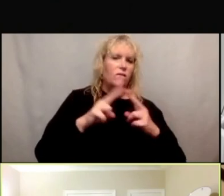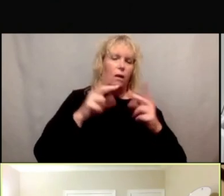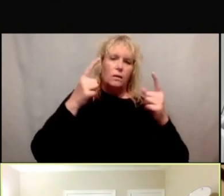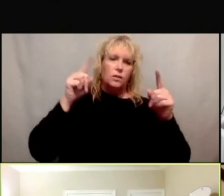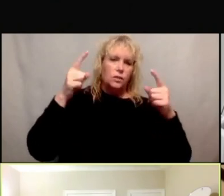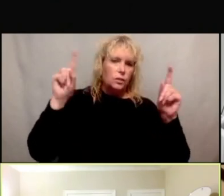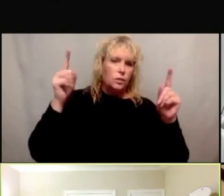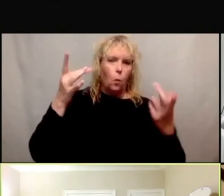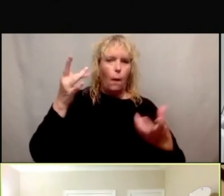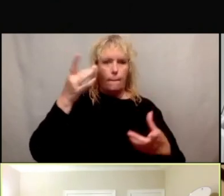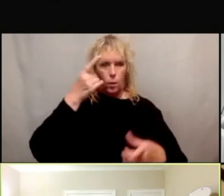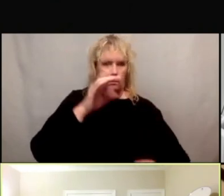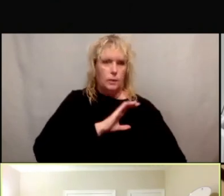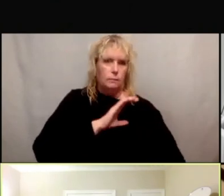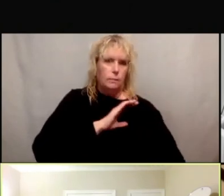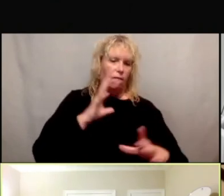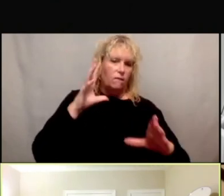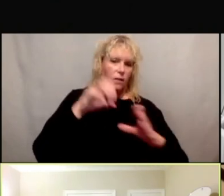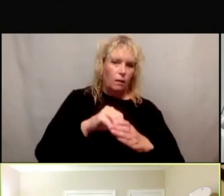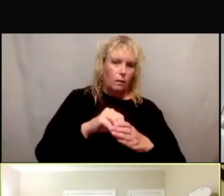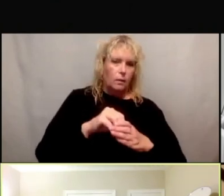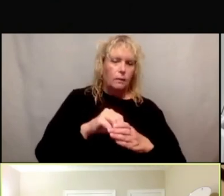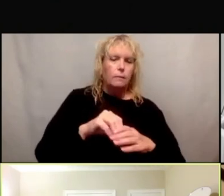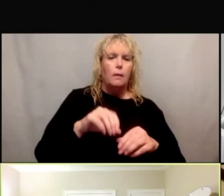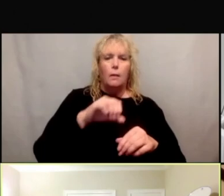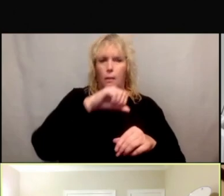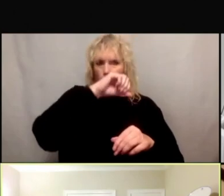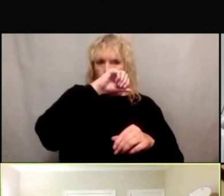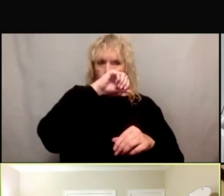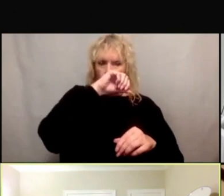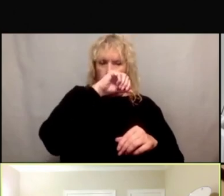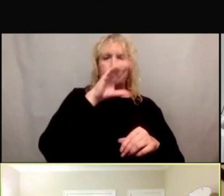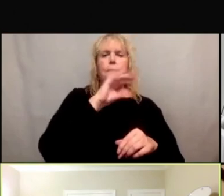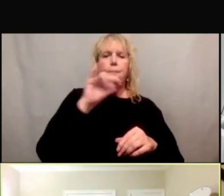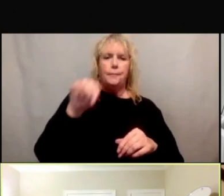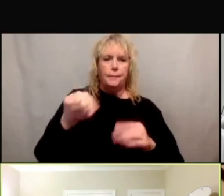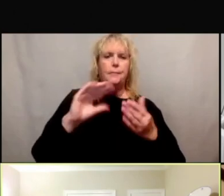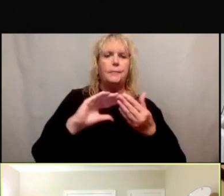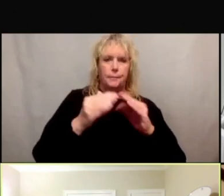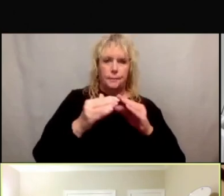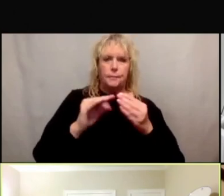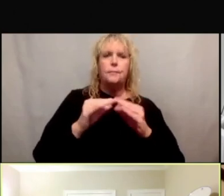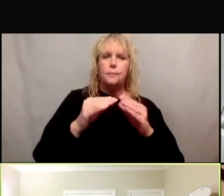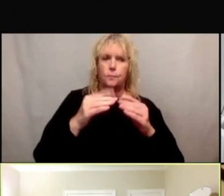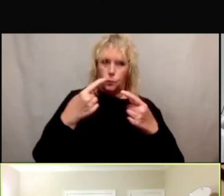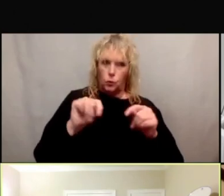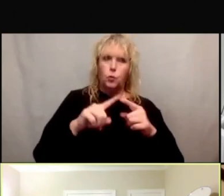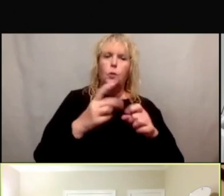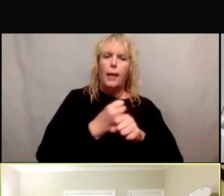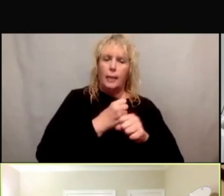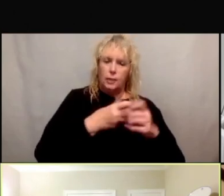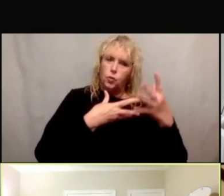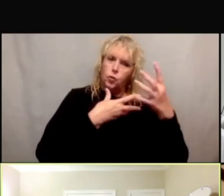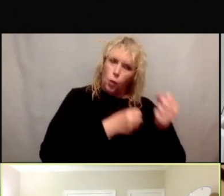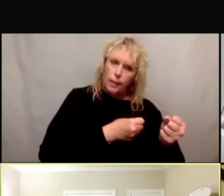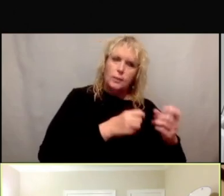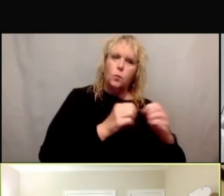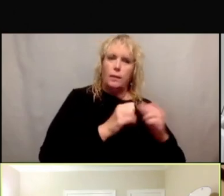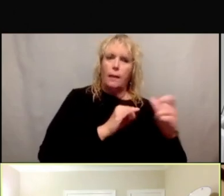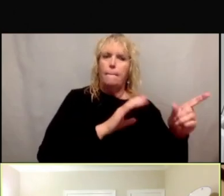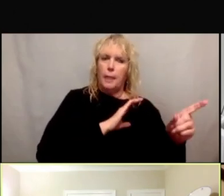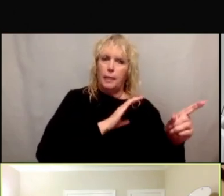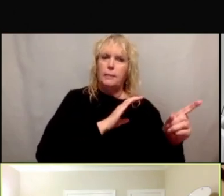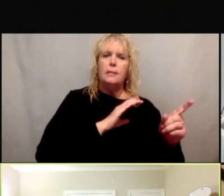police were involved. And this is a community that worked on building the trust in the police. So they sent their